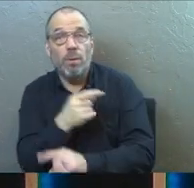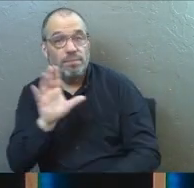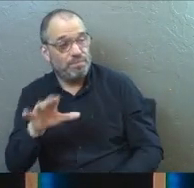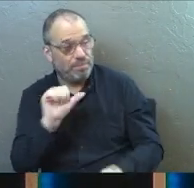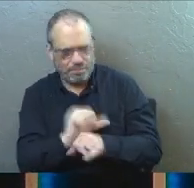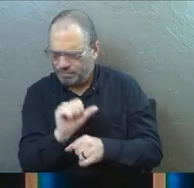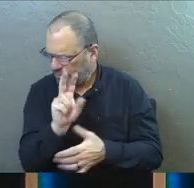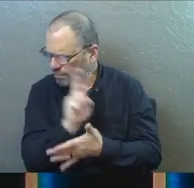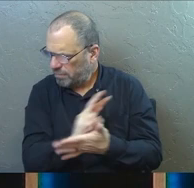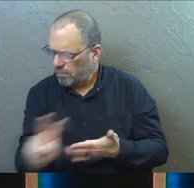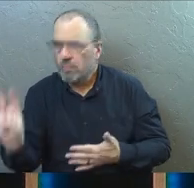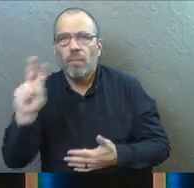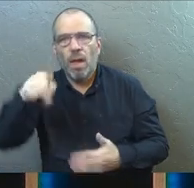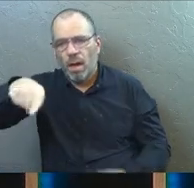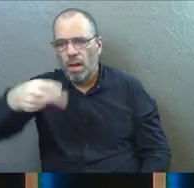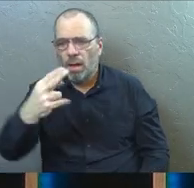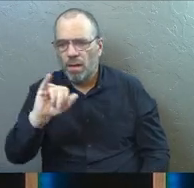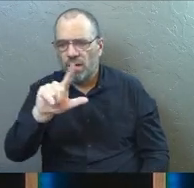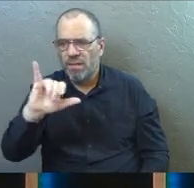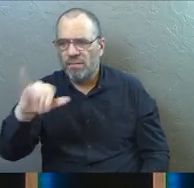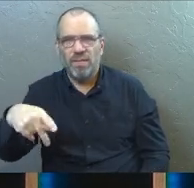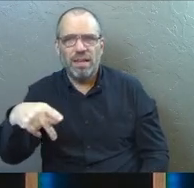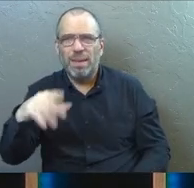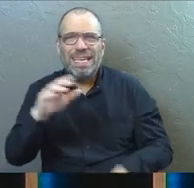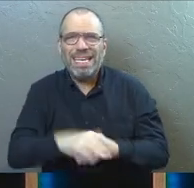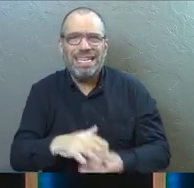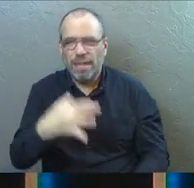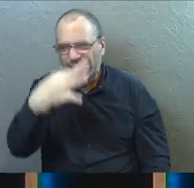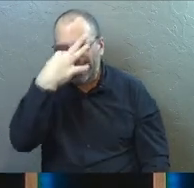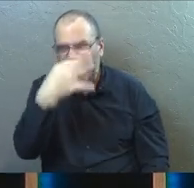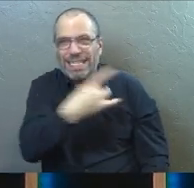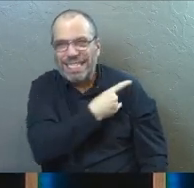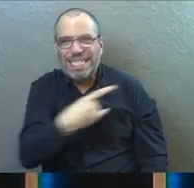we dealt with this a couple weeks ago. Philip is just a stinking deacon.